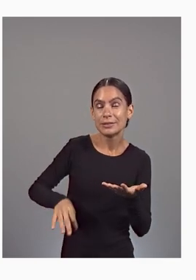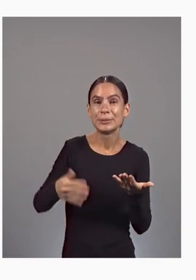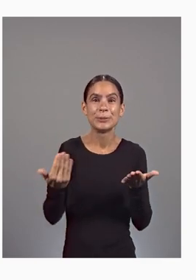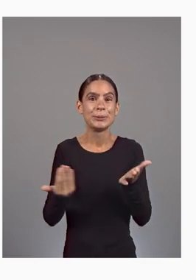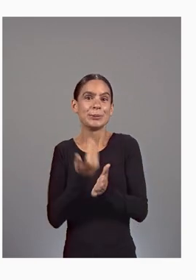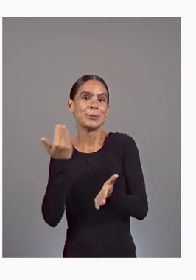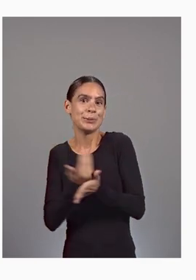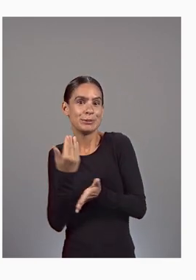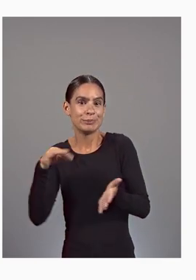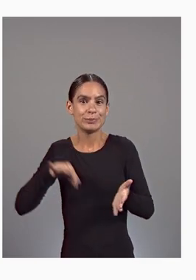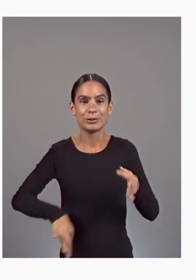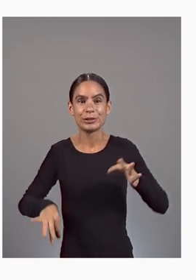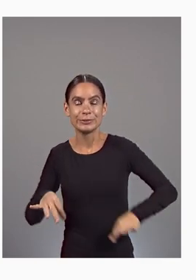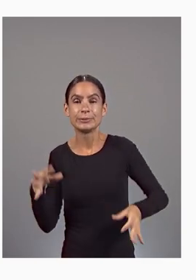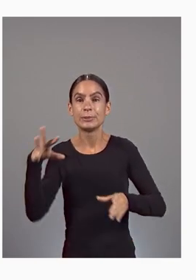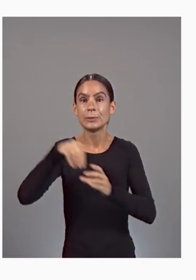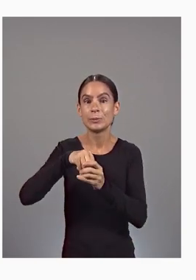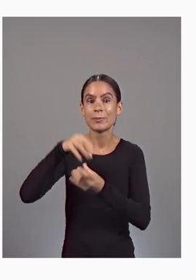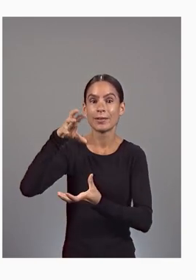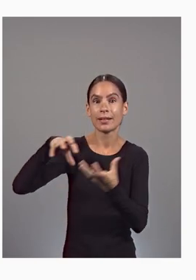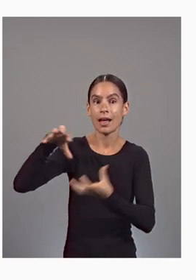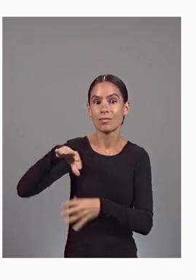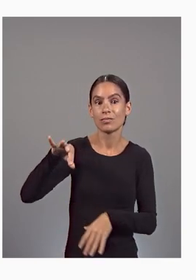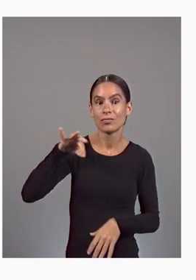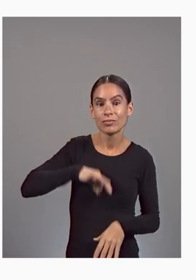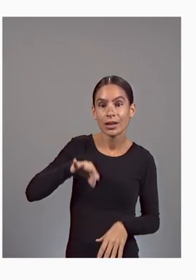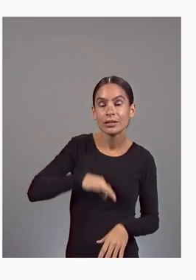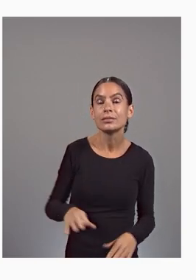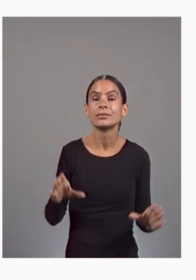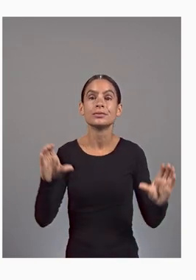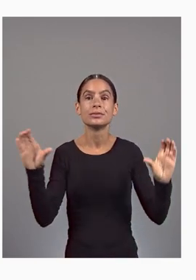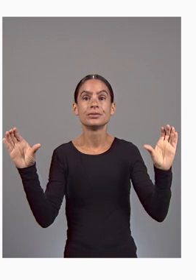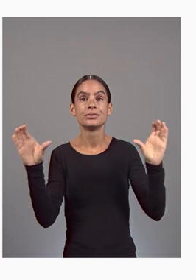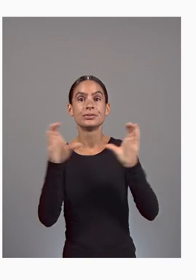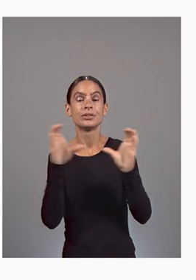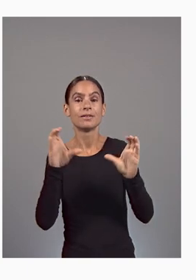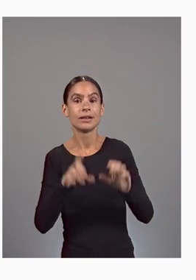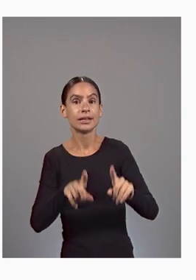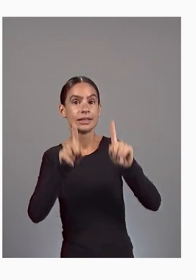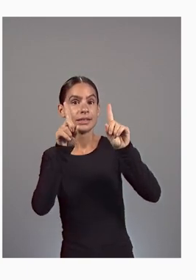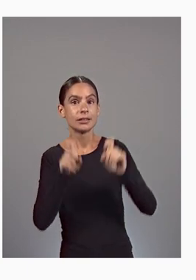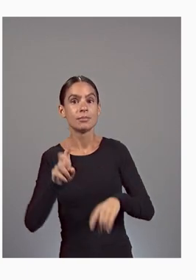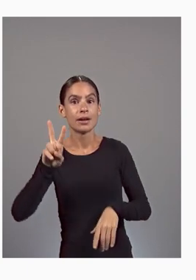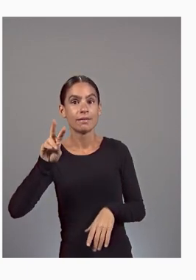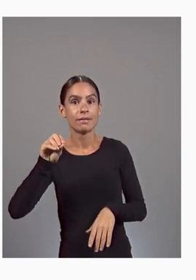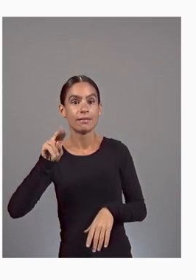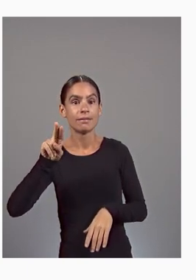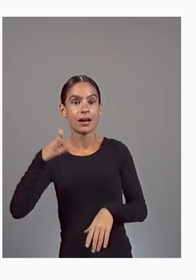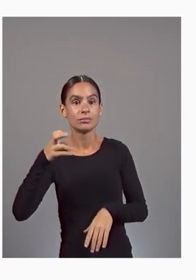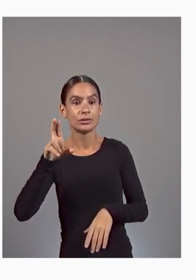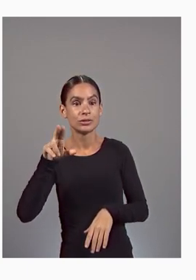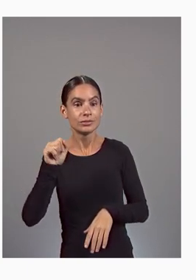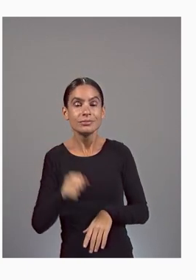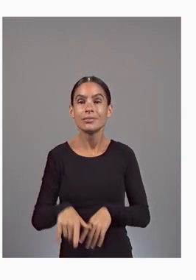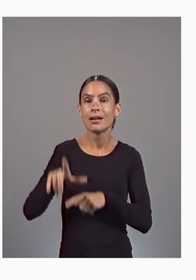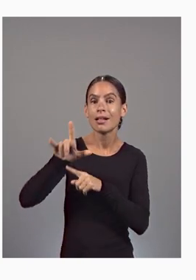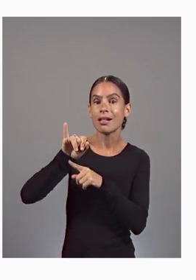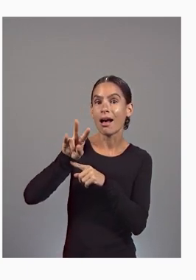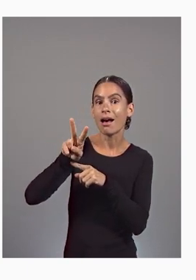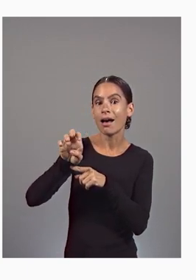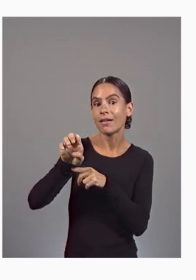perks, including cloud credits, certification exam vouchers, live learning events,